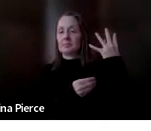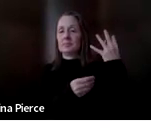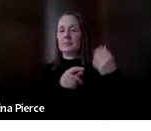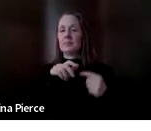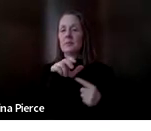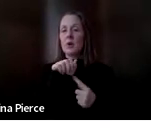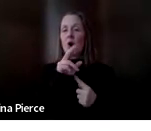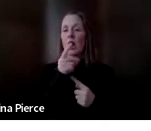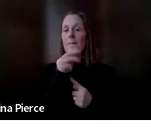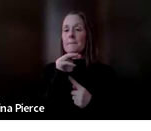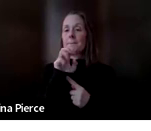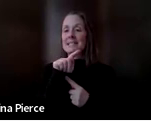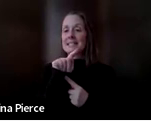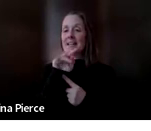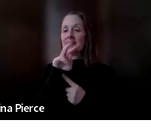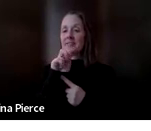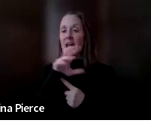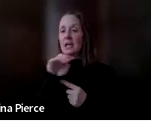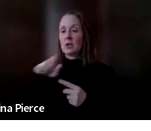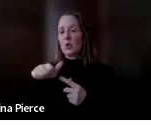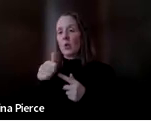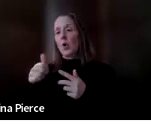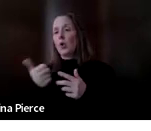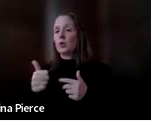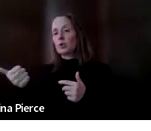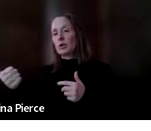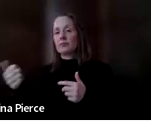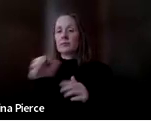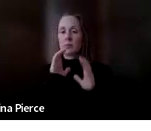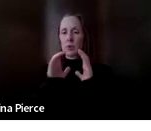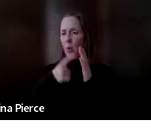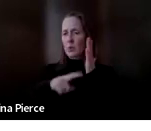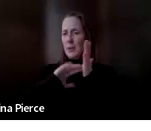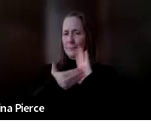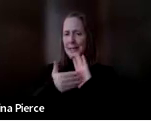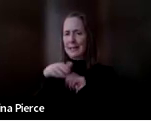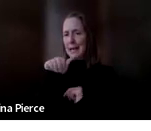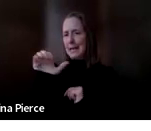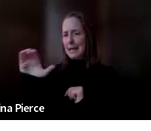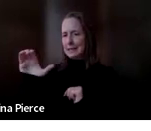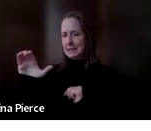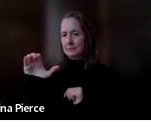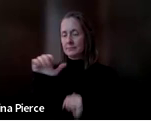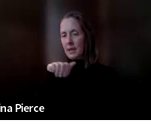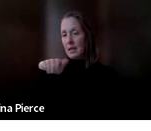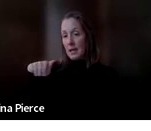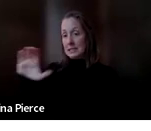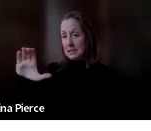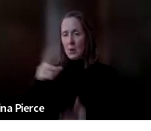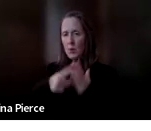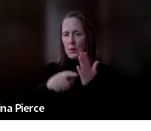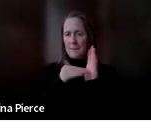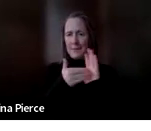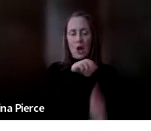communication. So what is augmentative and alternative communication or AAC? The augmentative part stands for